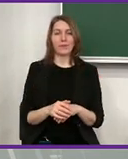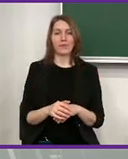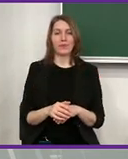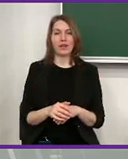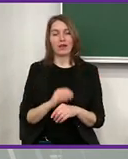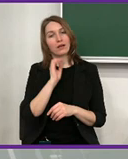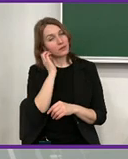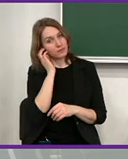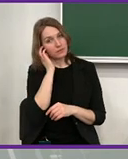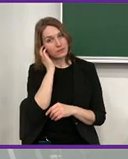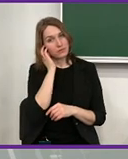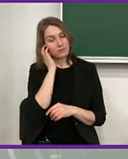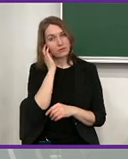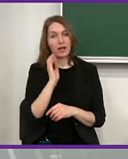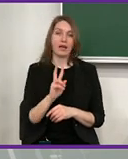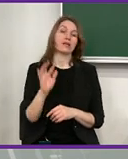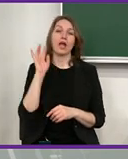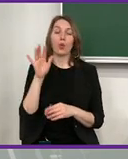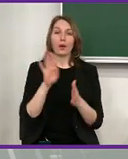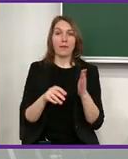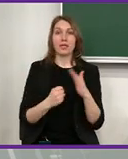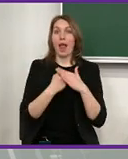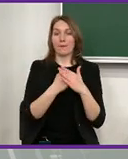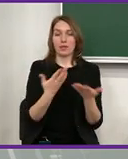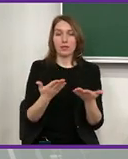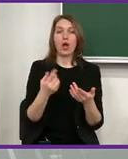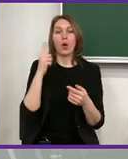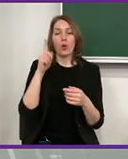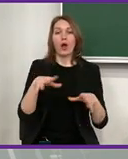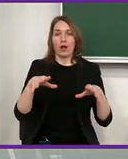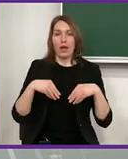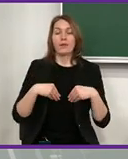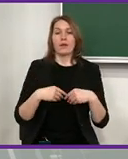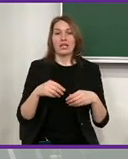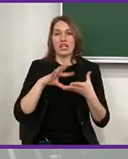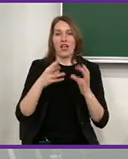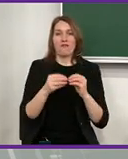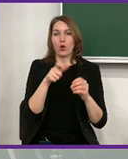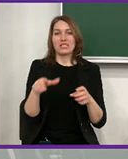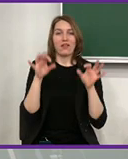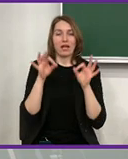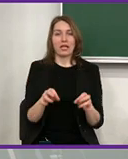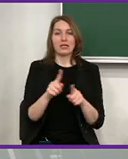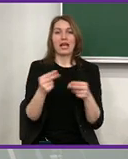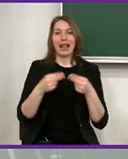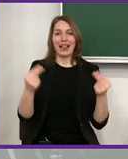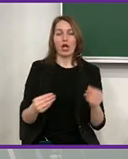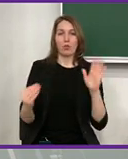also thinking how to highlight them among others. And what about the future besides